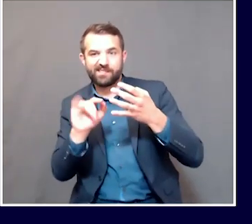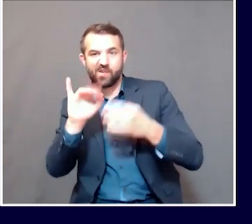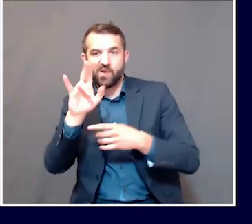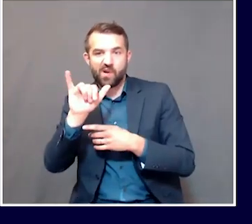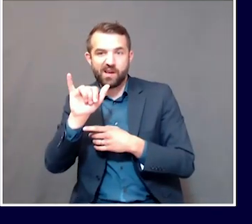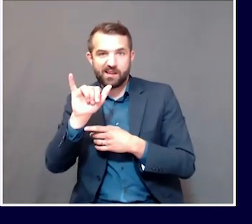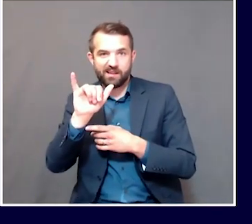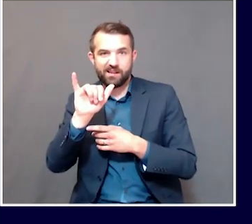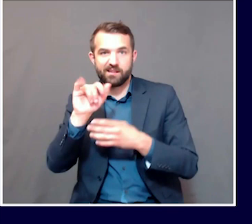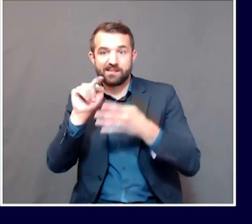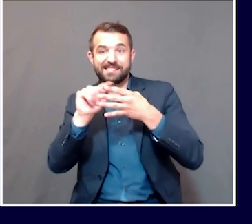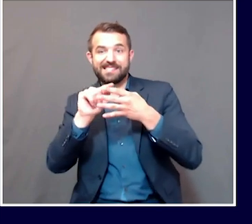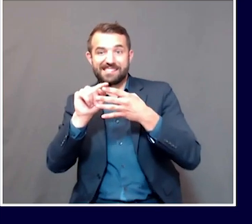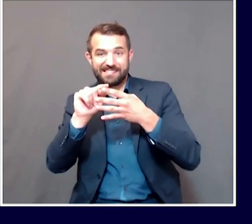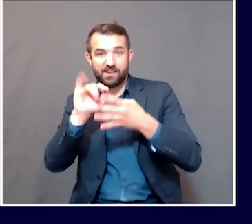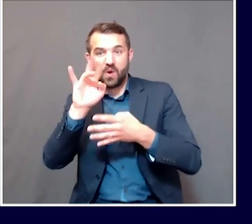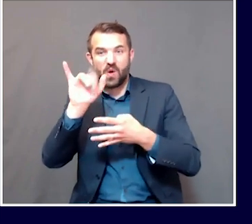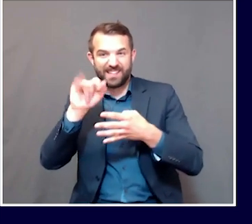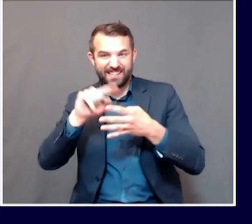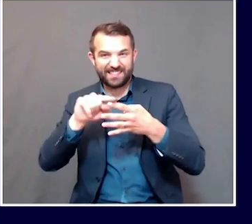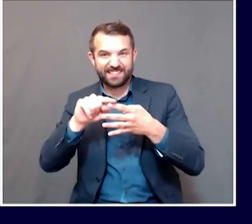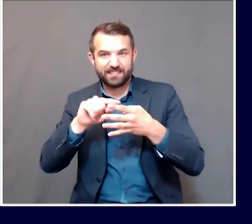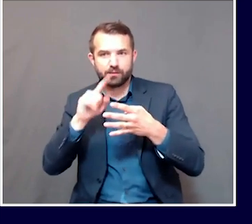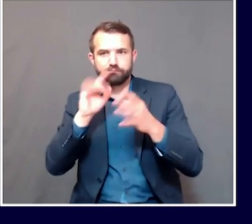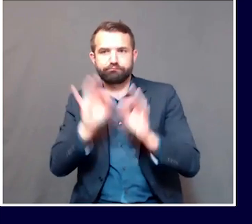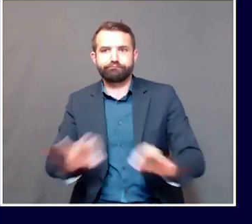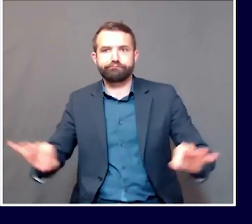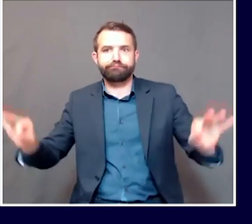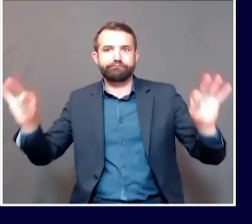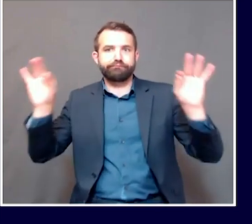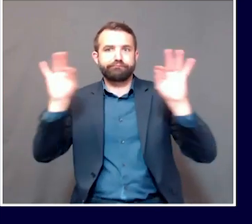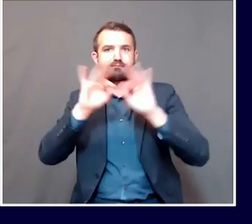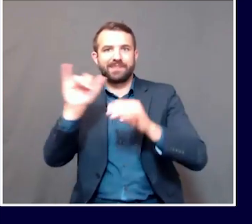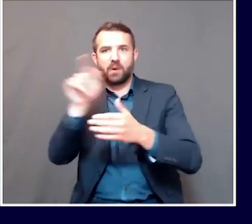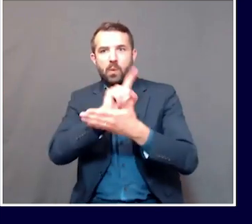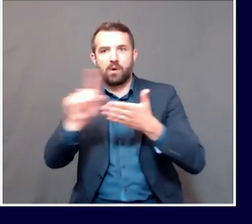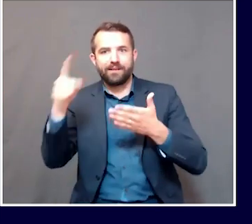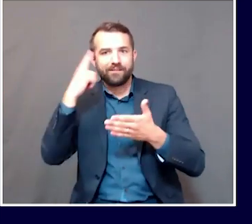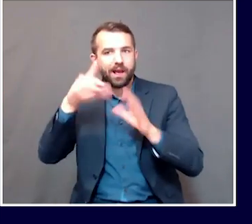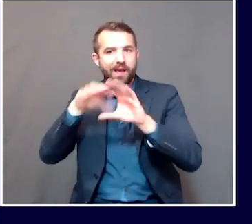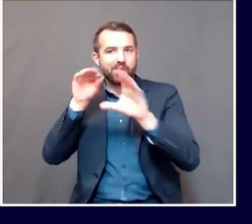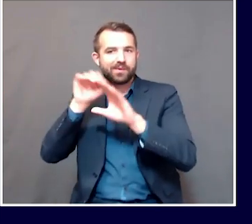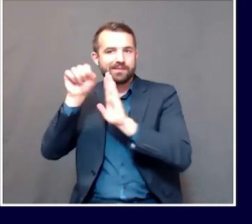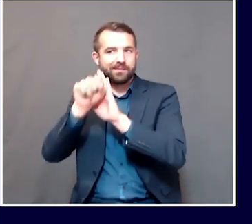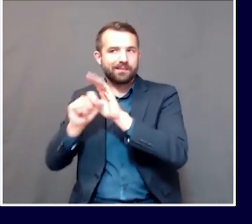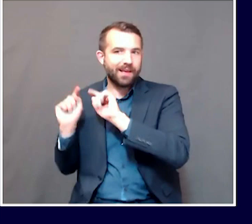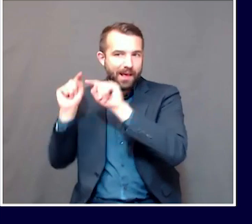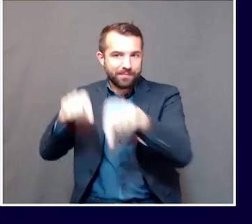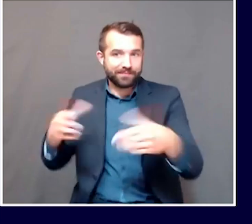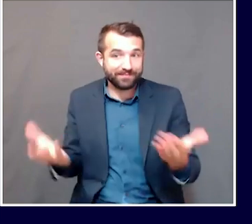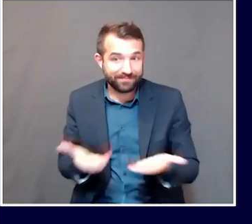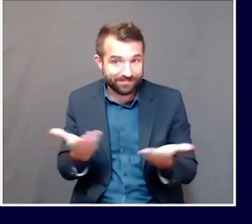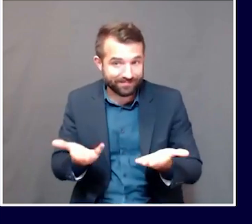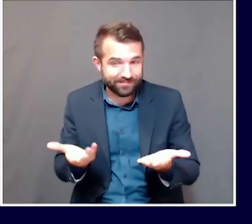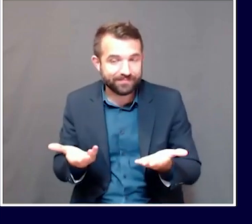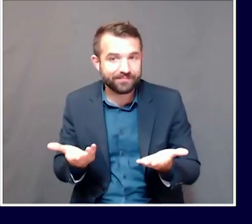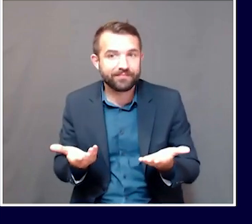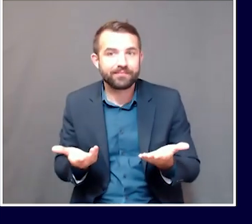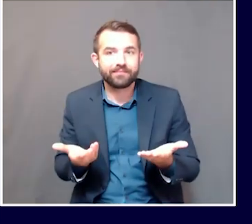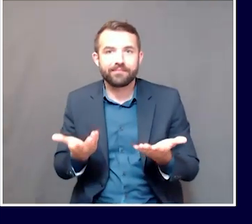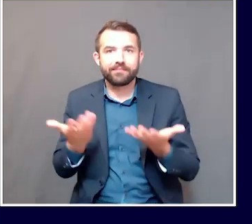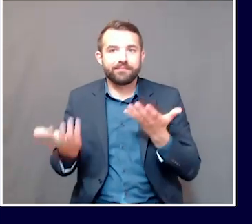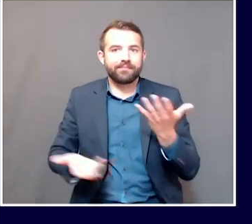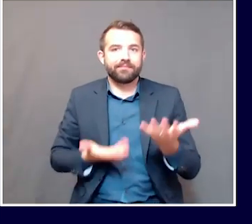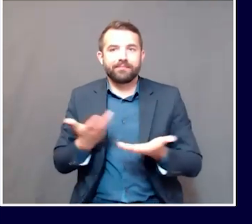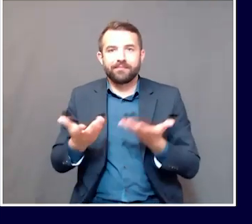And so, you know, it's been on the table for discussion and look. But to your point, the numbers seem to be holding